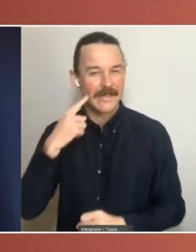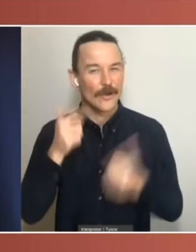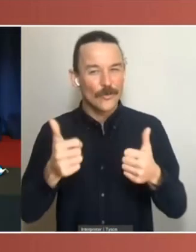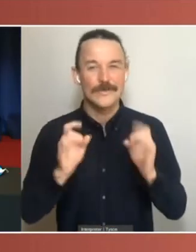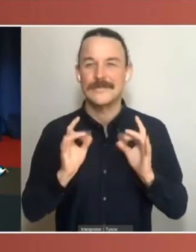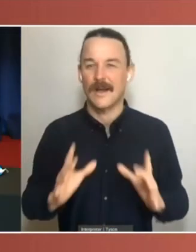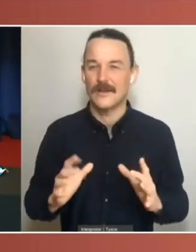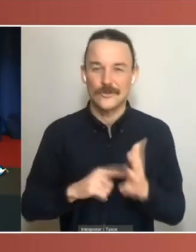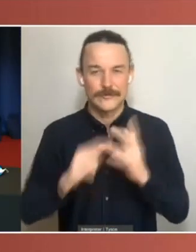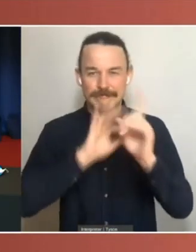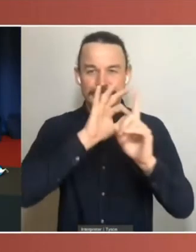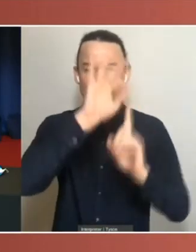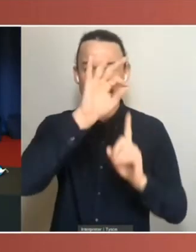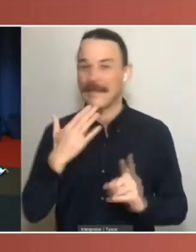-mailer.